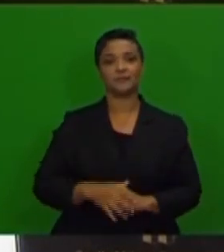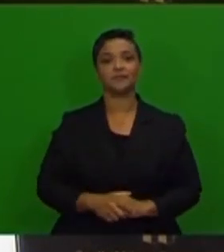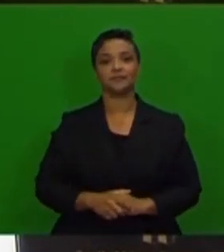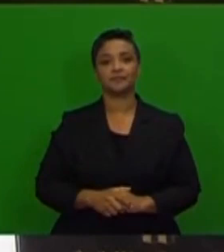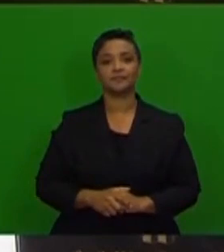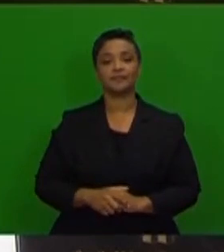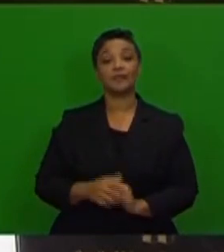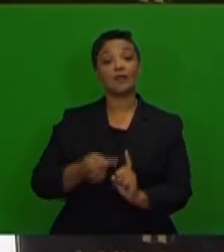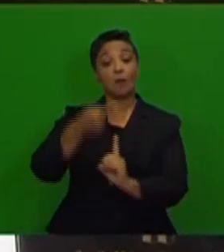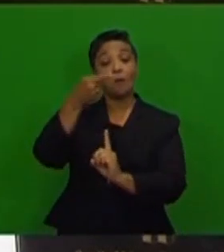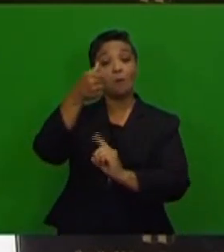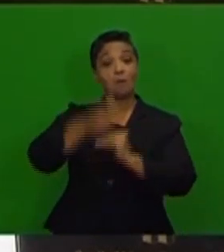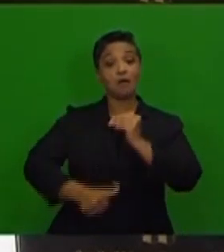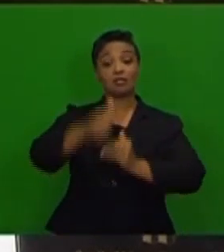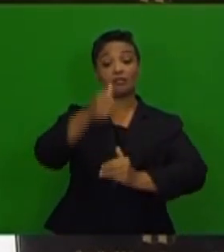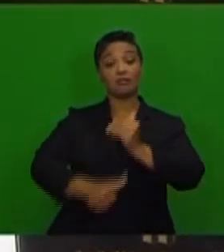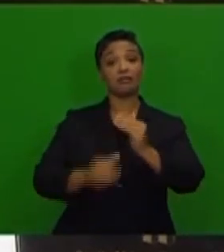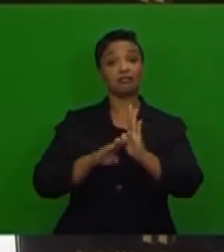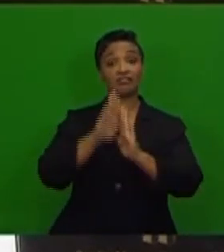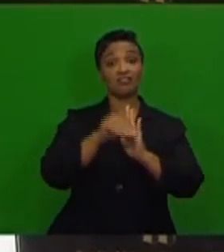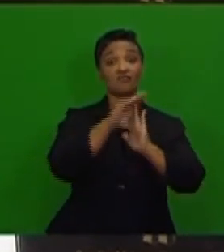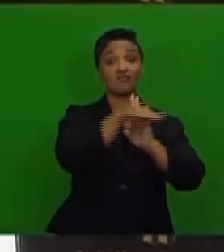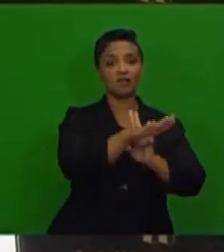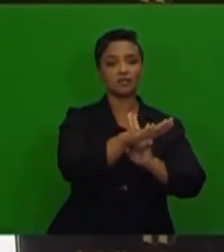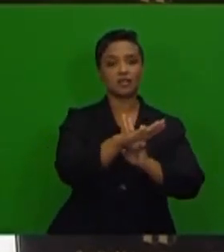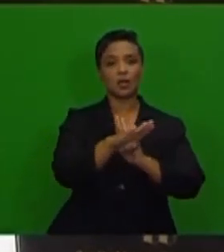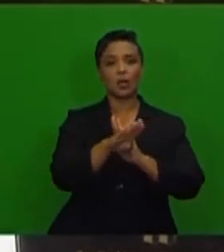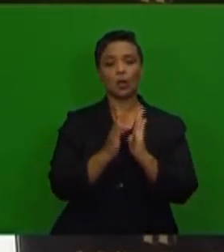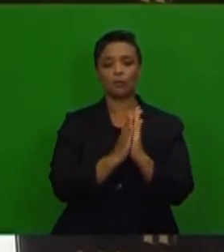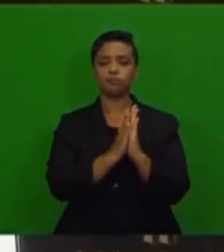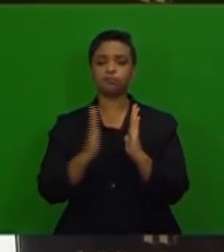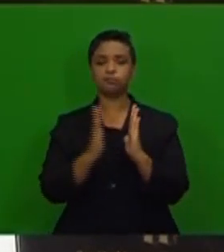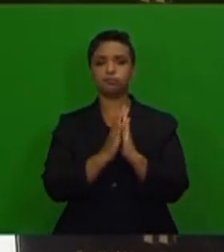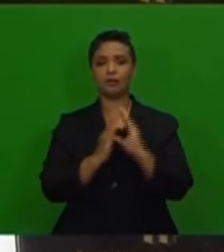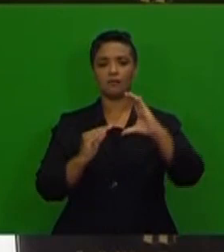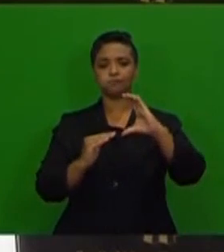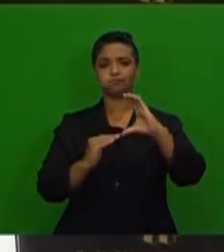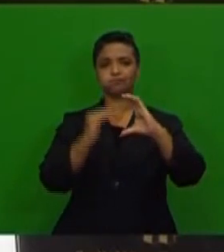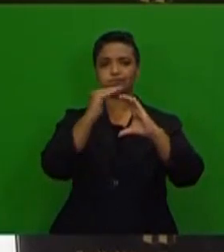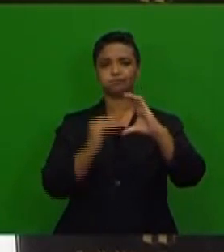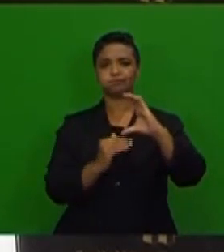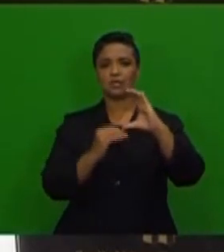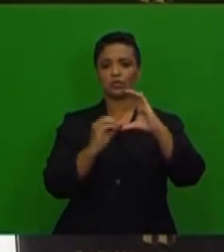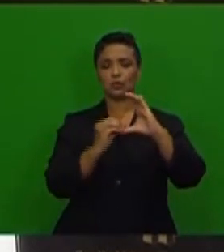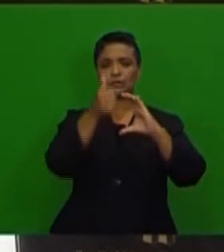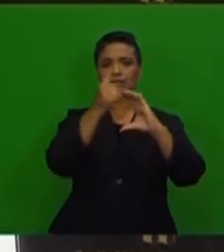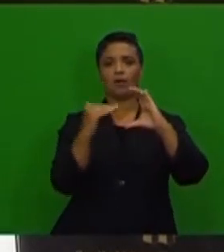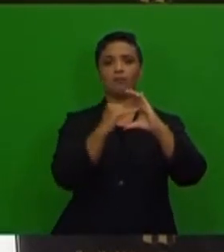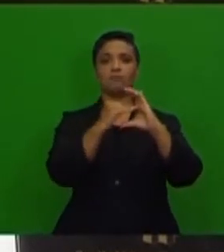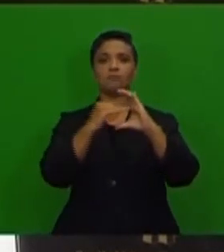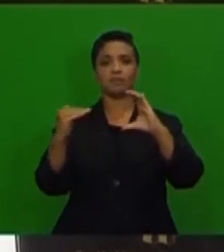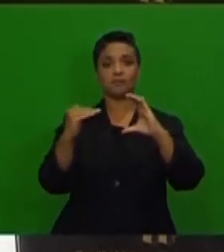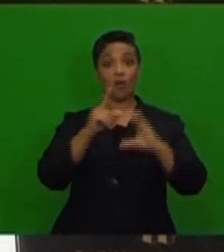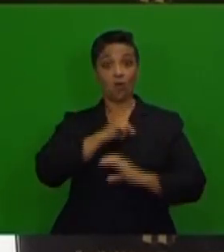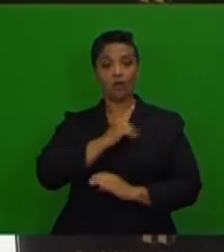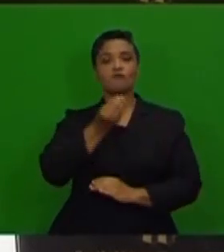Monetary monthly inflation has been around the midpoint of the inflation target range, as food and services inflation